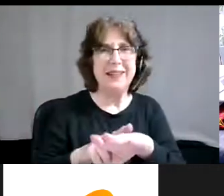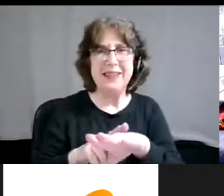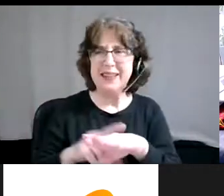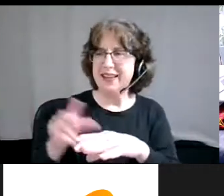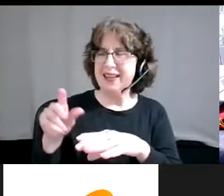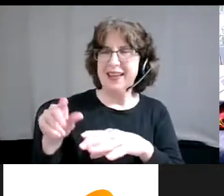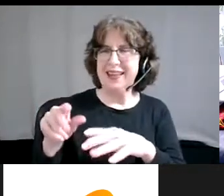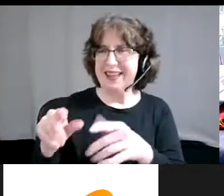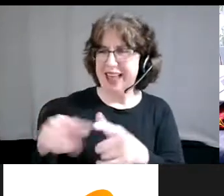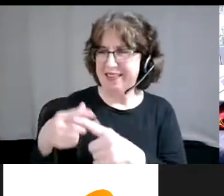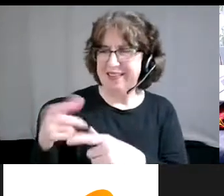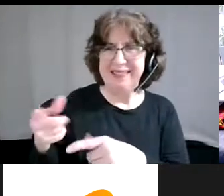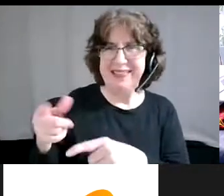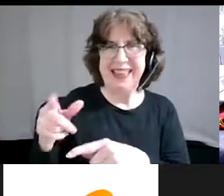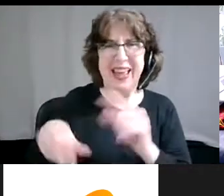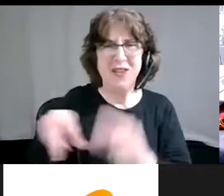behaviors.